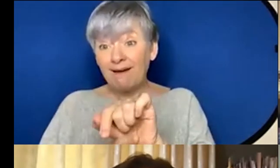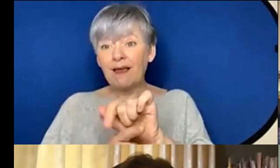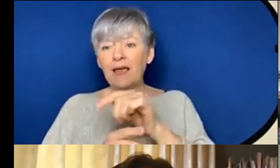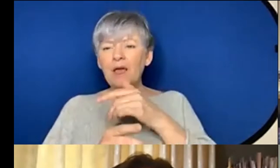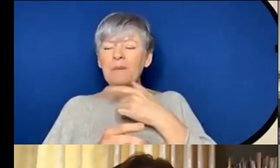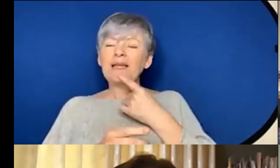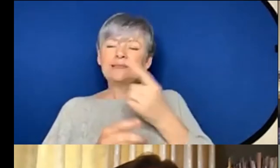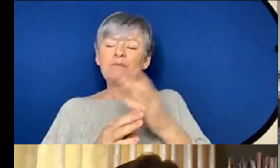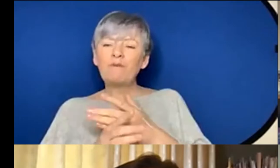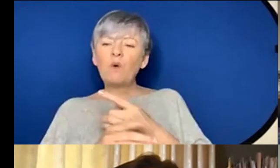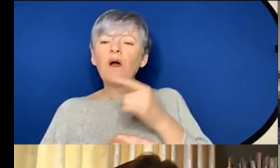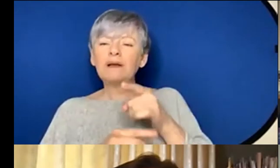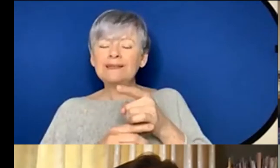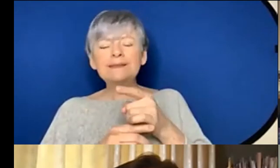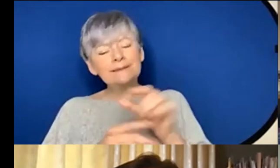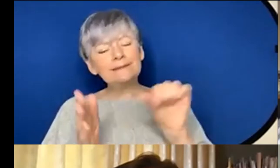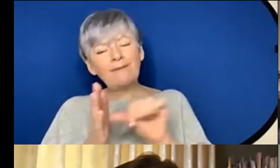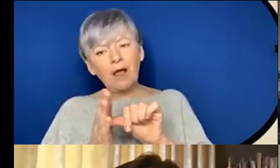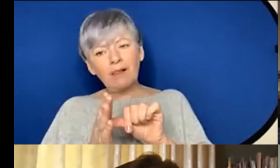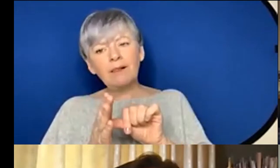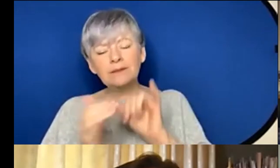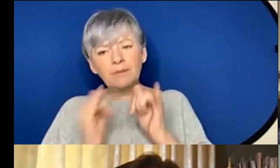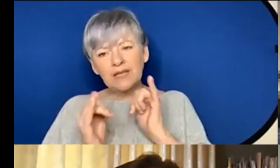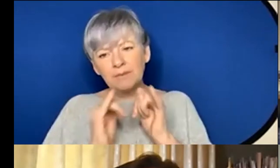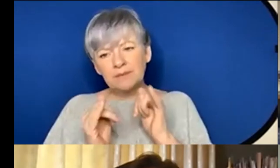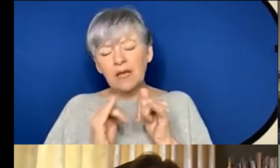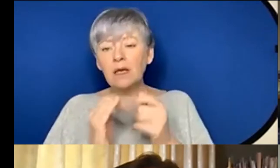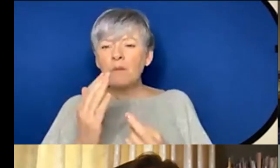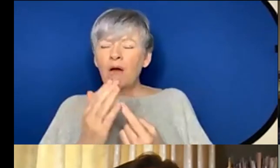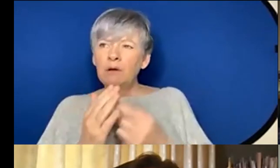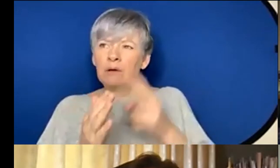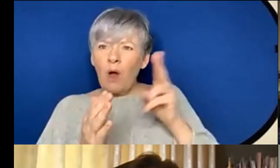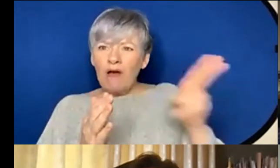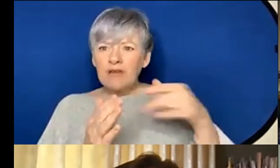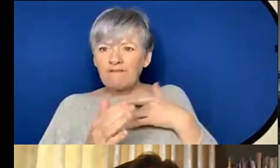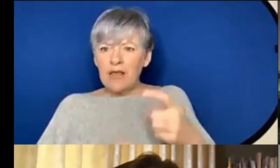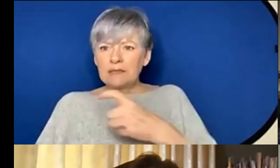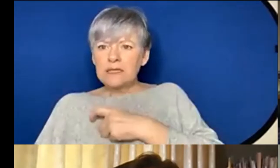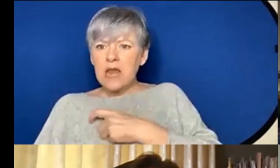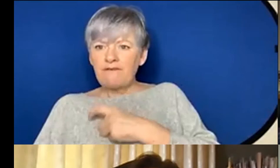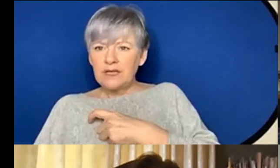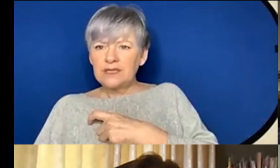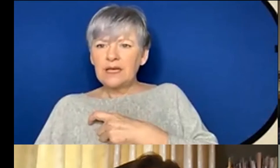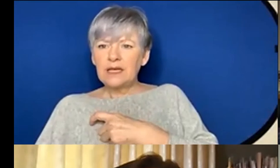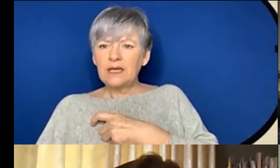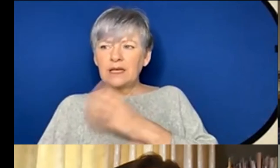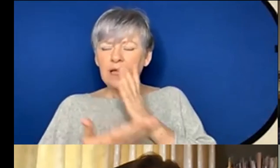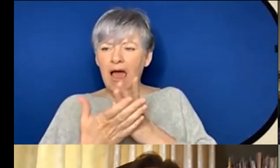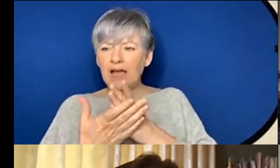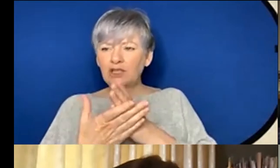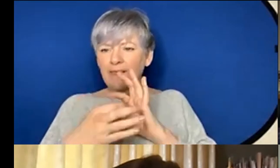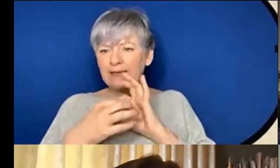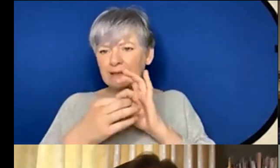it's still quite tricky at times and I mean often I do feel a nervous around for actually engaging with people